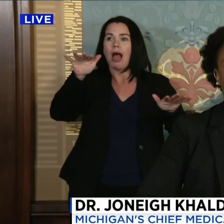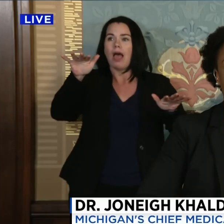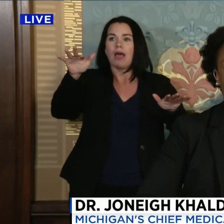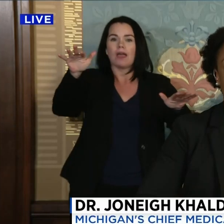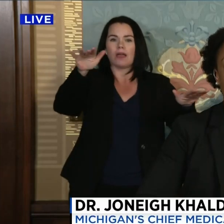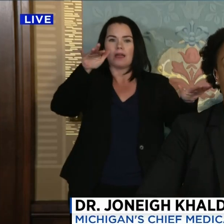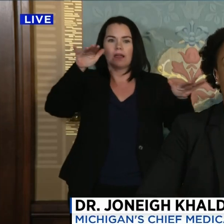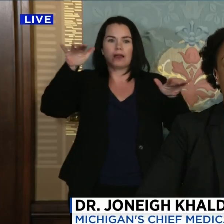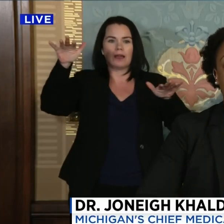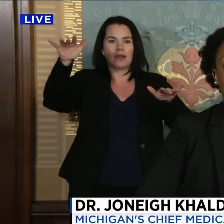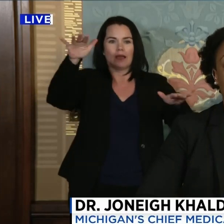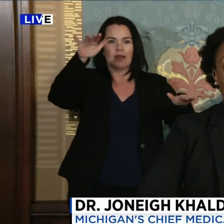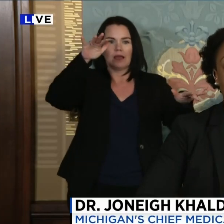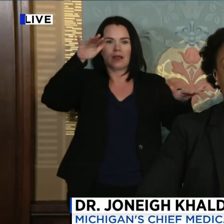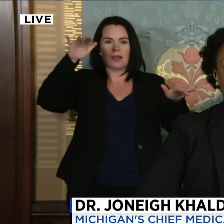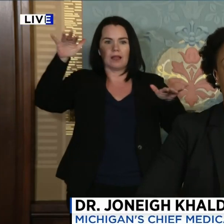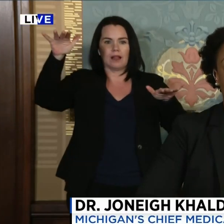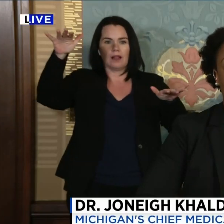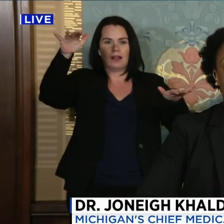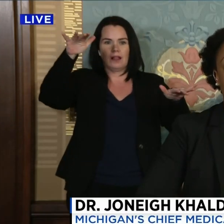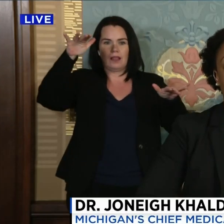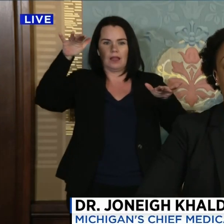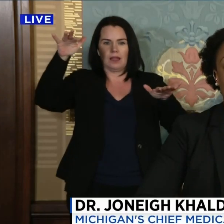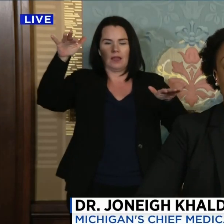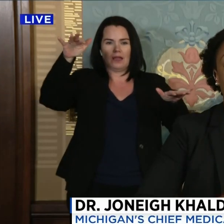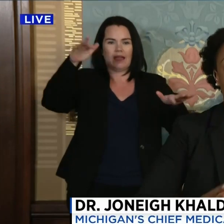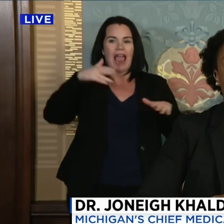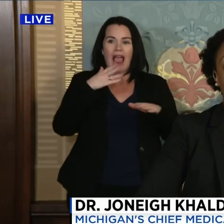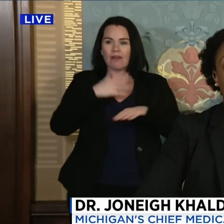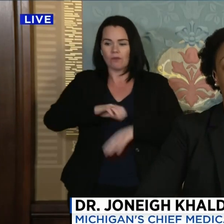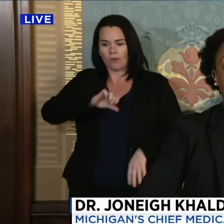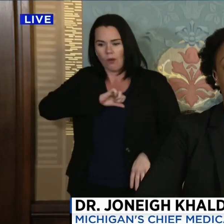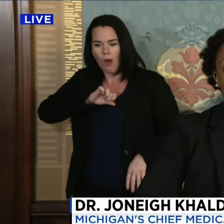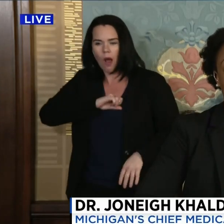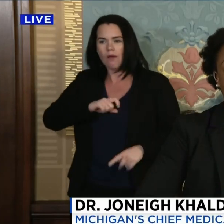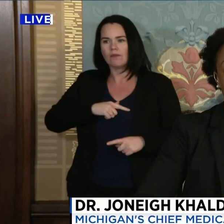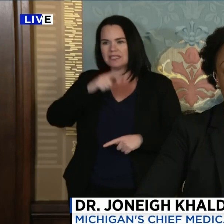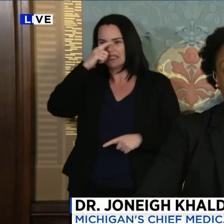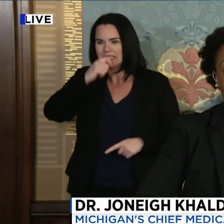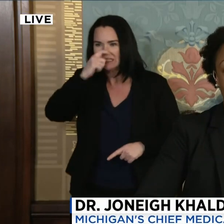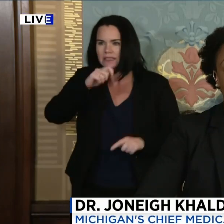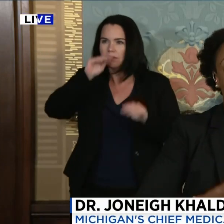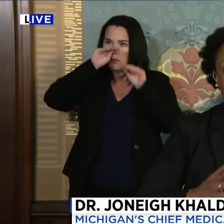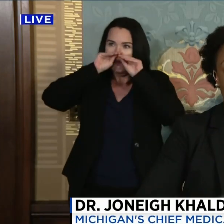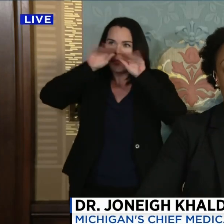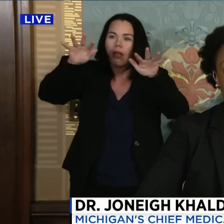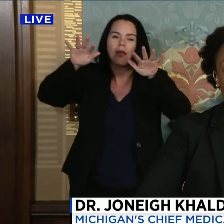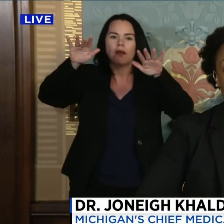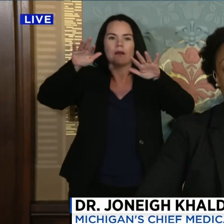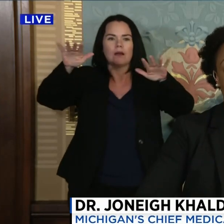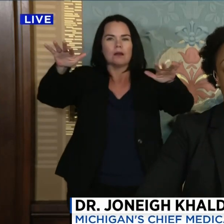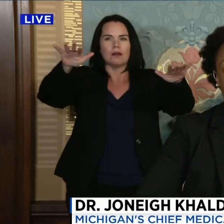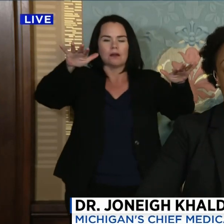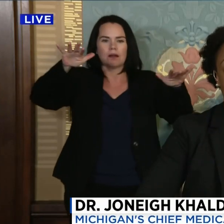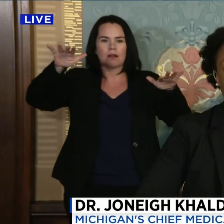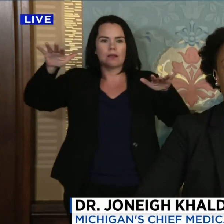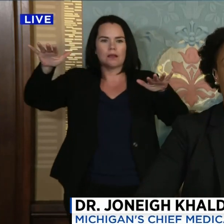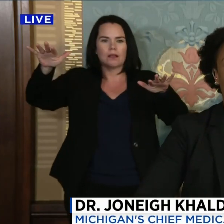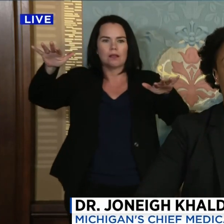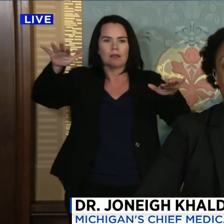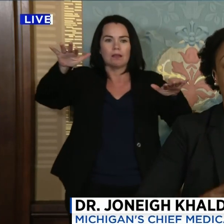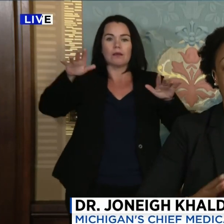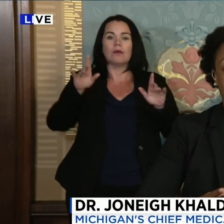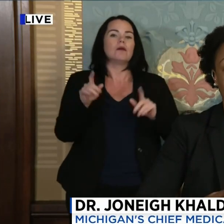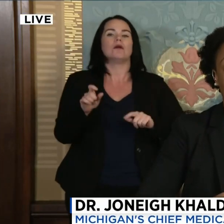or sneeze. I think we really need to think about, everyone needs to make sure they're following the governor's orders of staying home and staying safe.